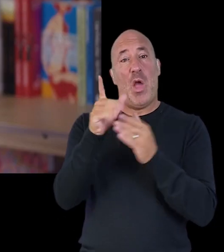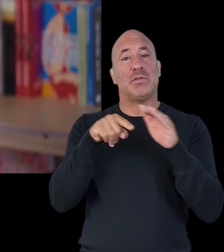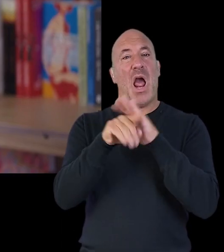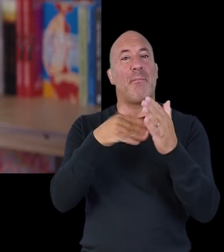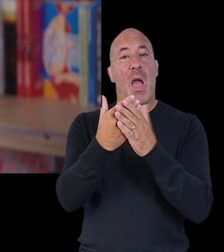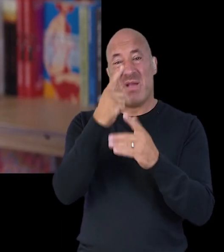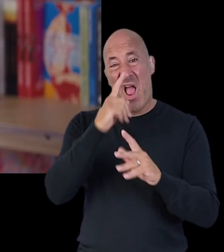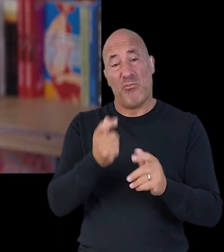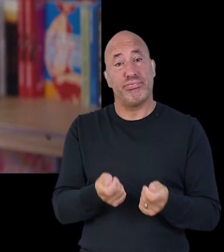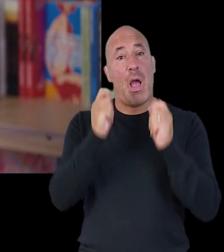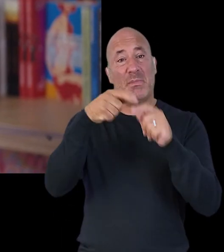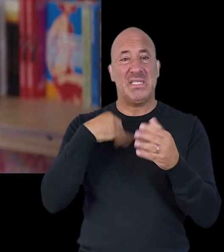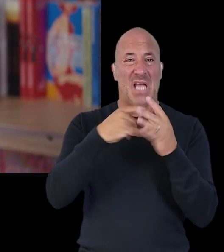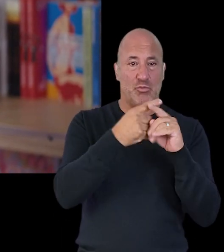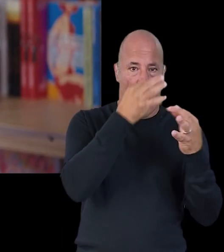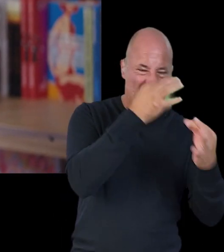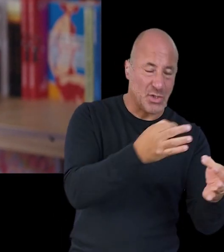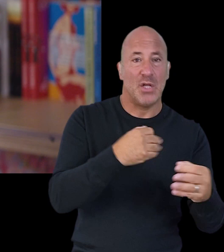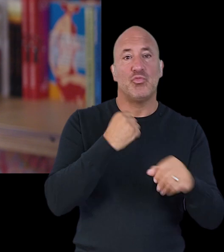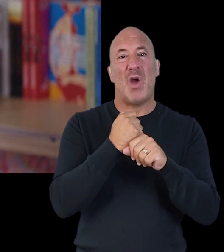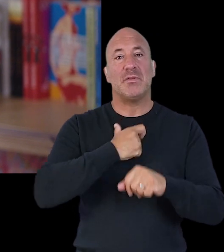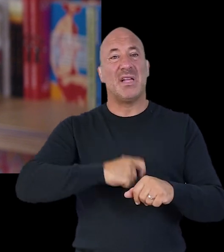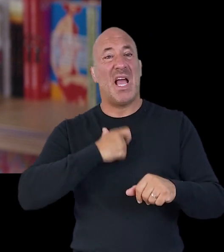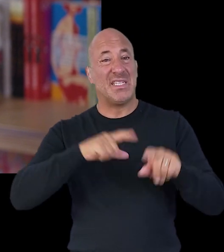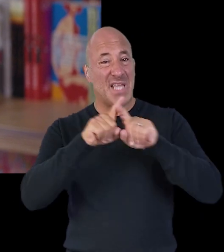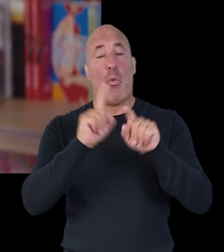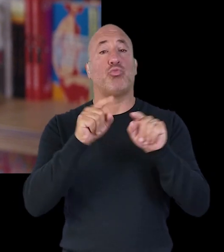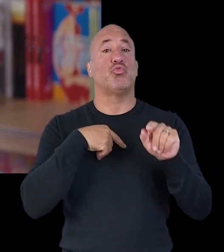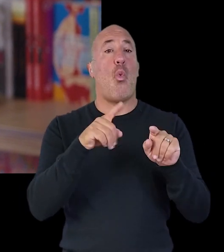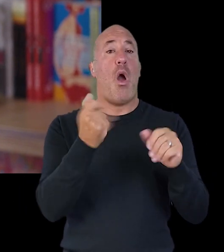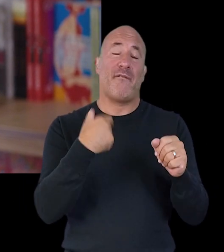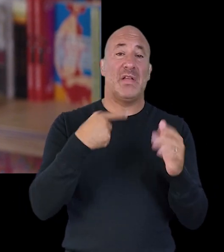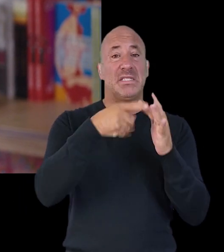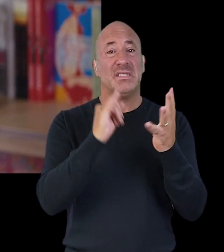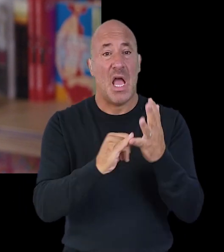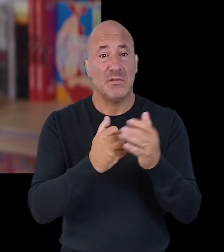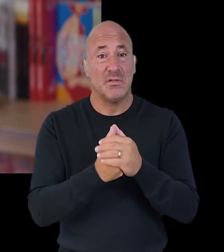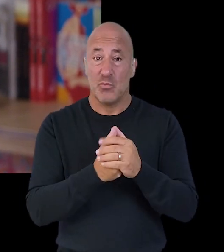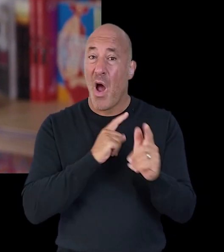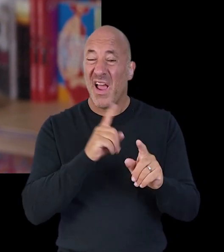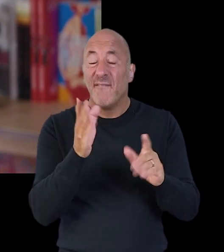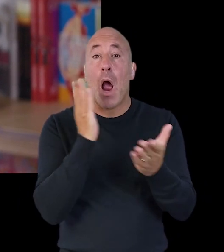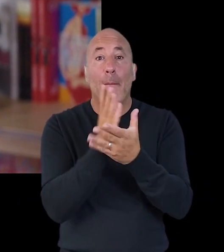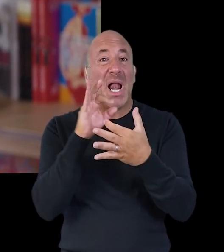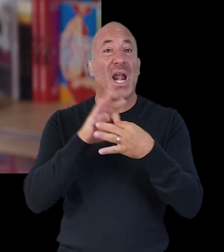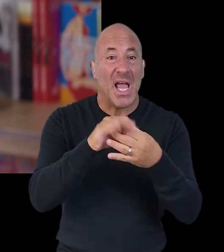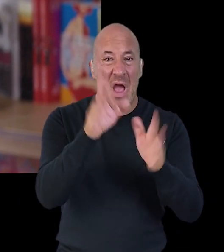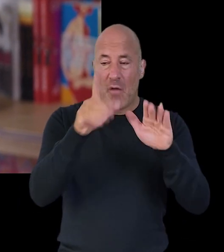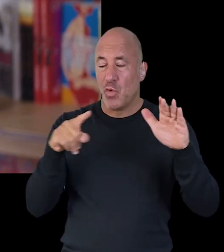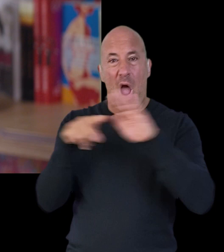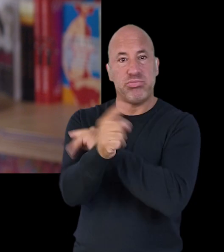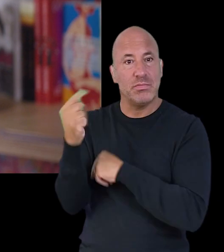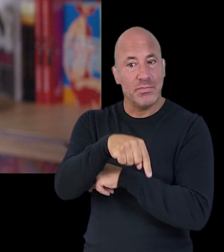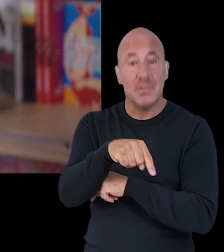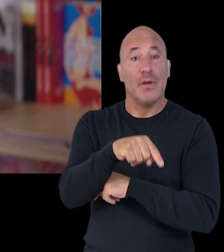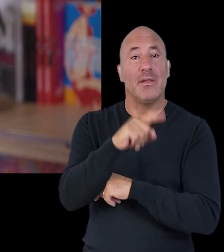claims you will be able to raise your sexual orientation or gender identity as well as being intersex in your asylum claim if both are relevant to